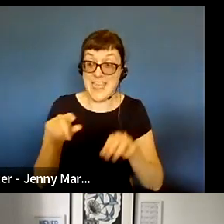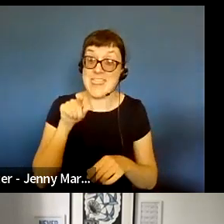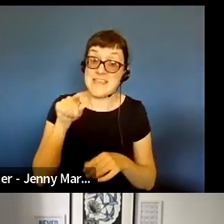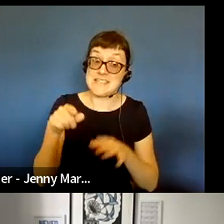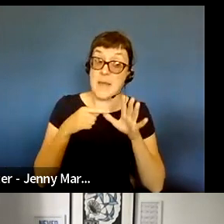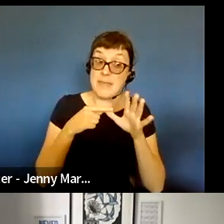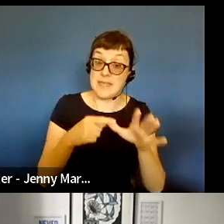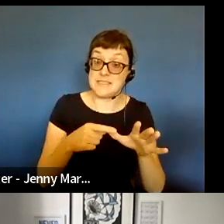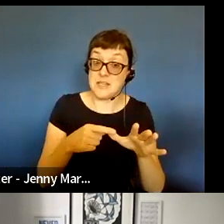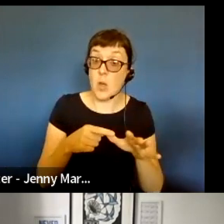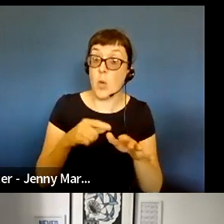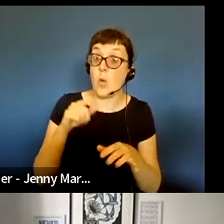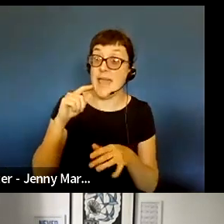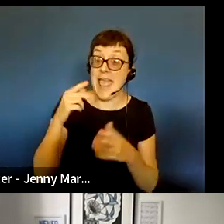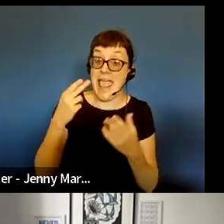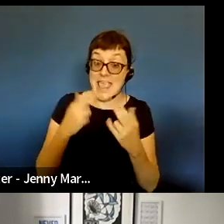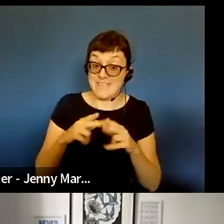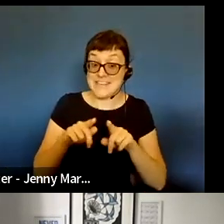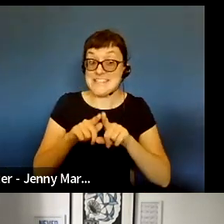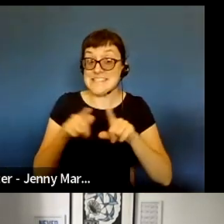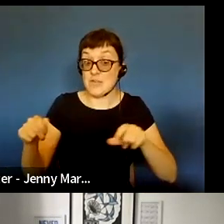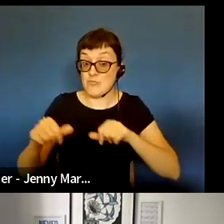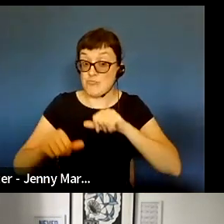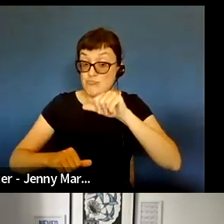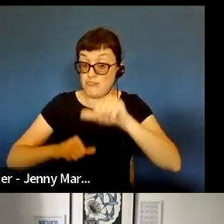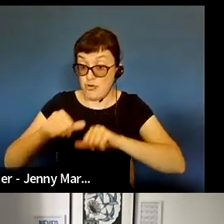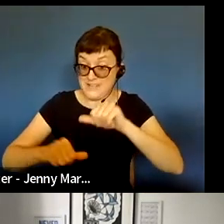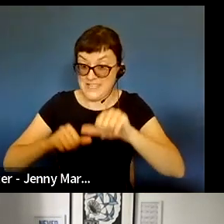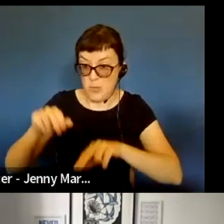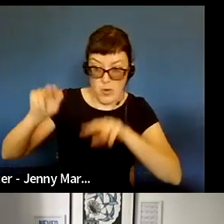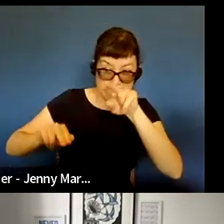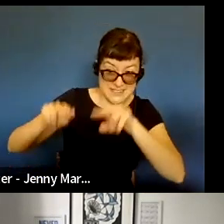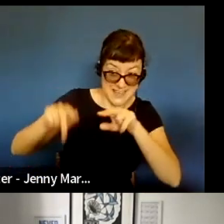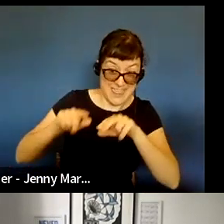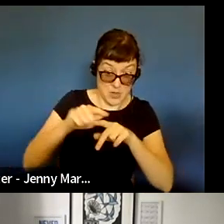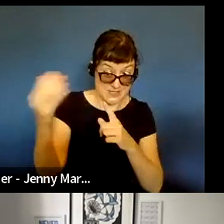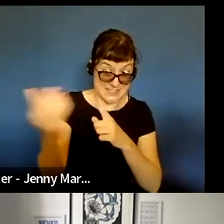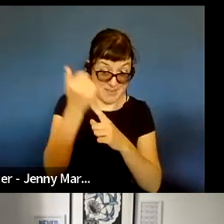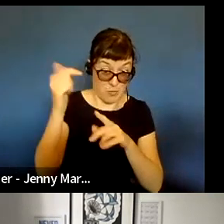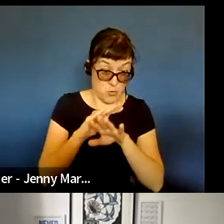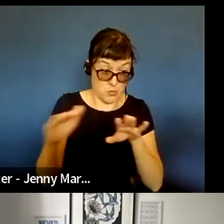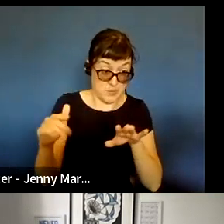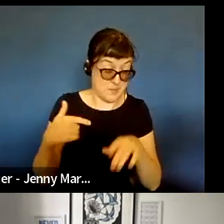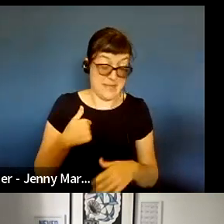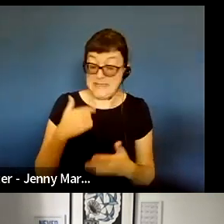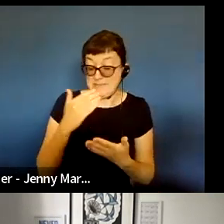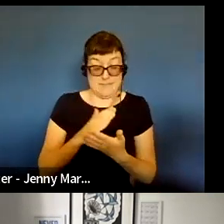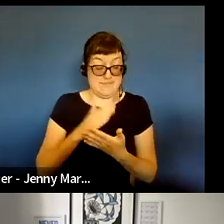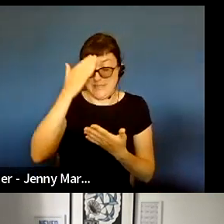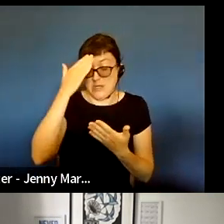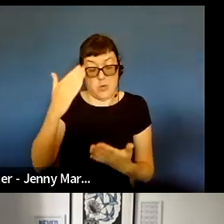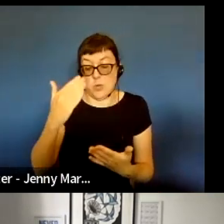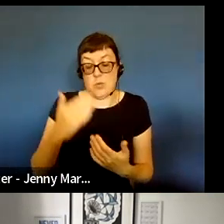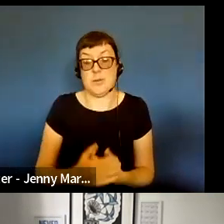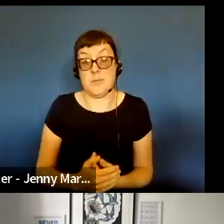made made made it through a different, more subjectively led process. I sat here, I don't know, but I think we